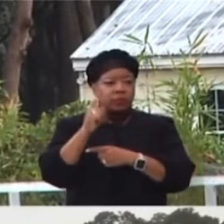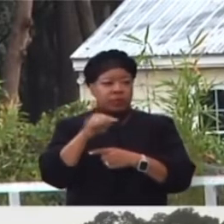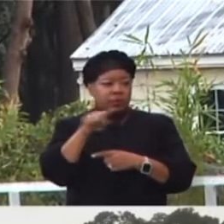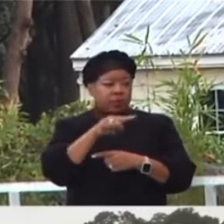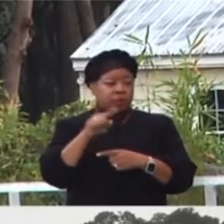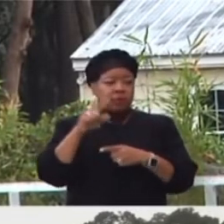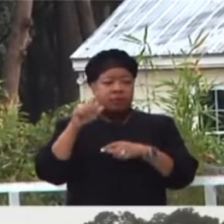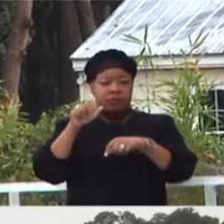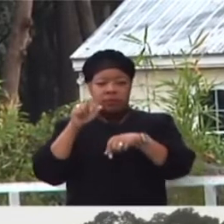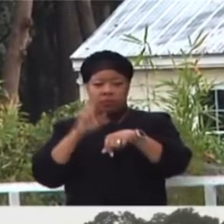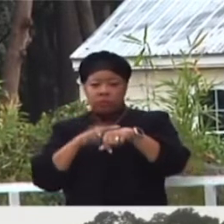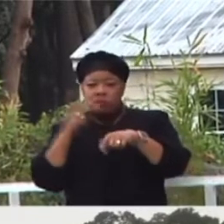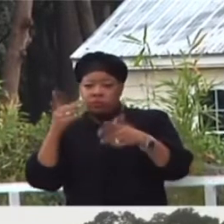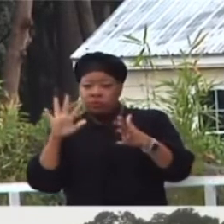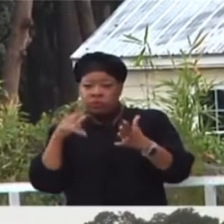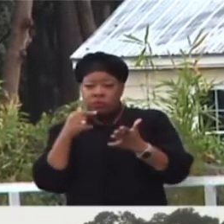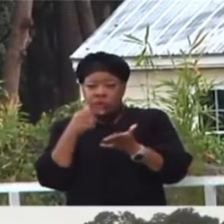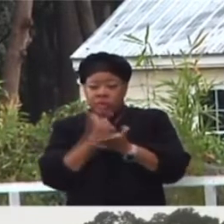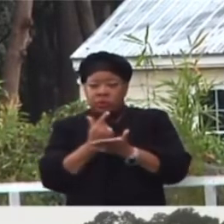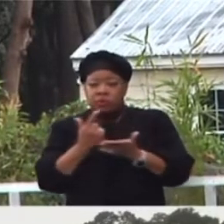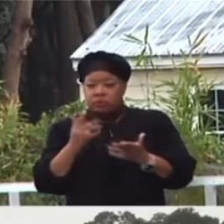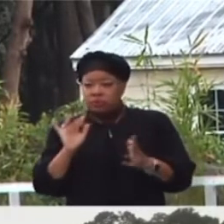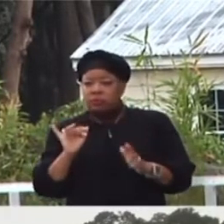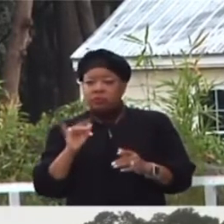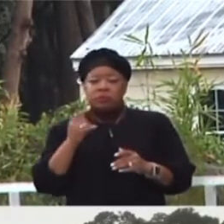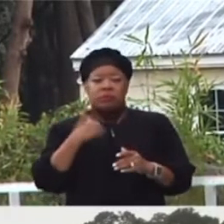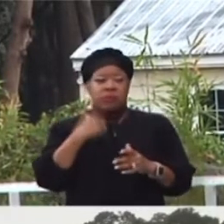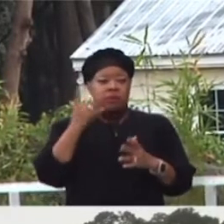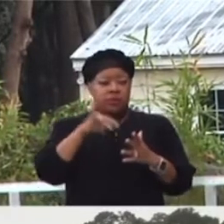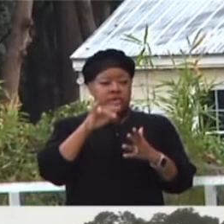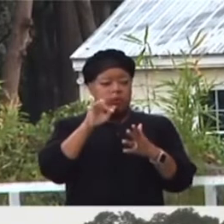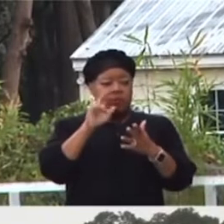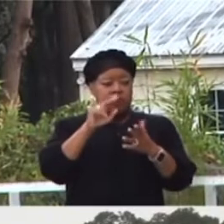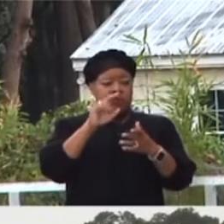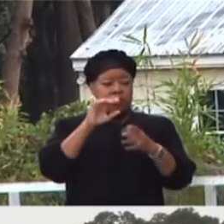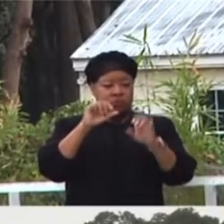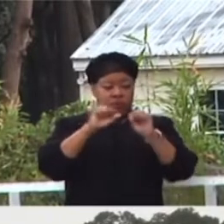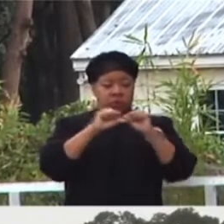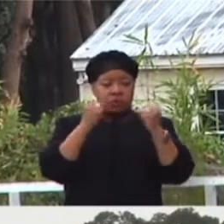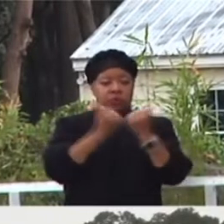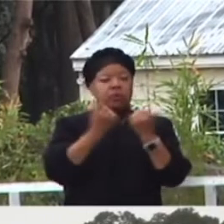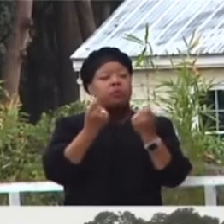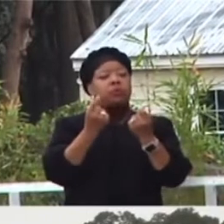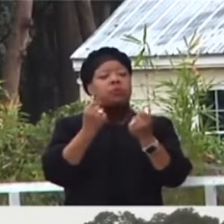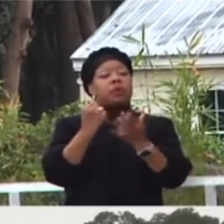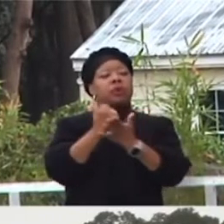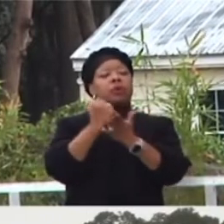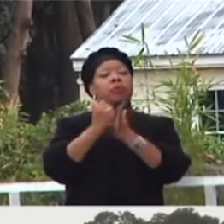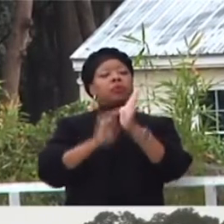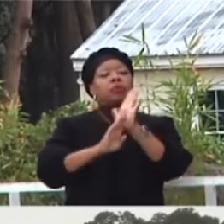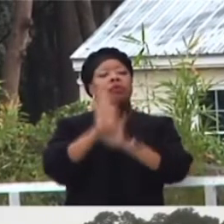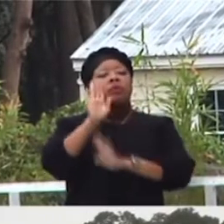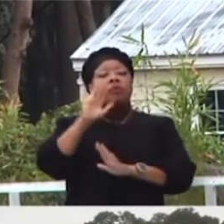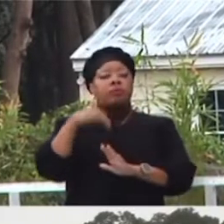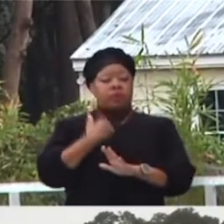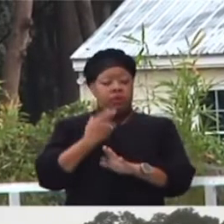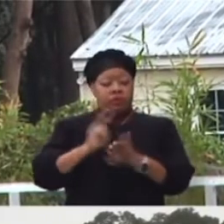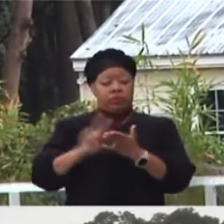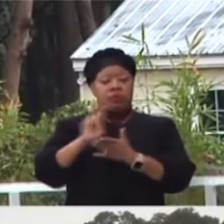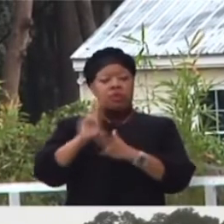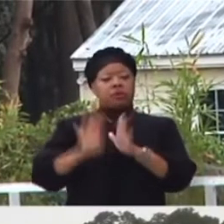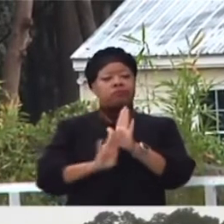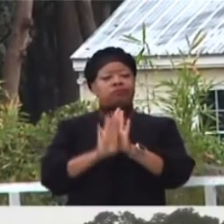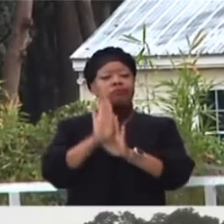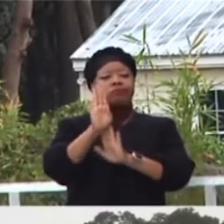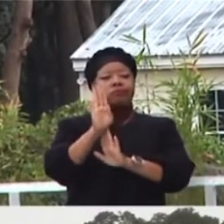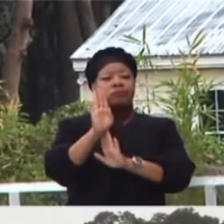Alumni Association and through the association, assist in the continued development of our university, Savannah